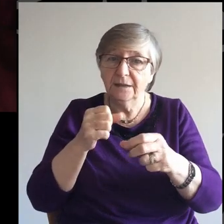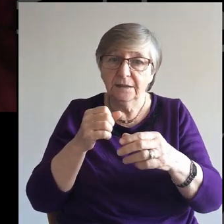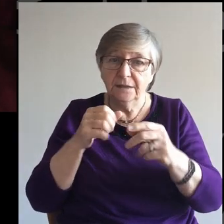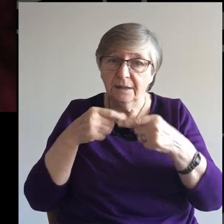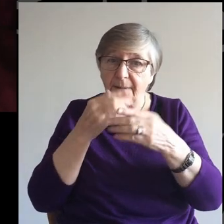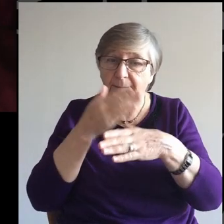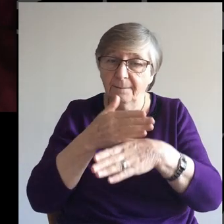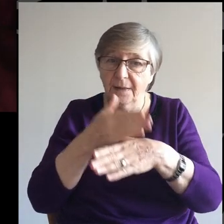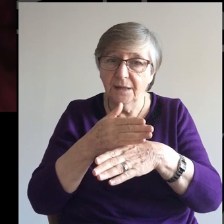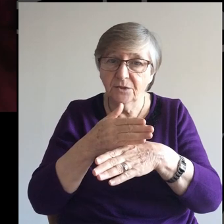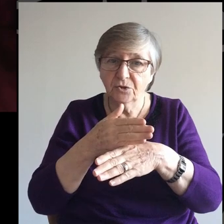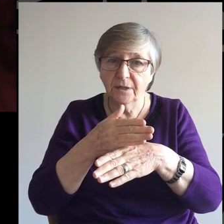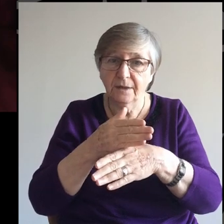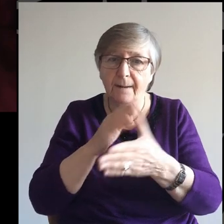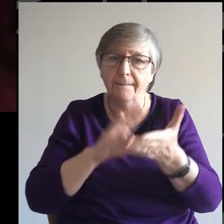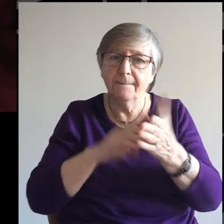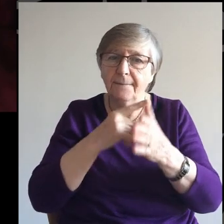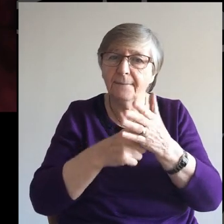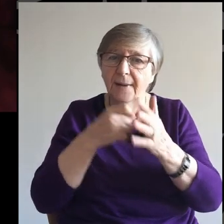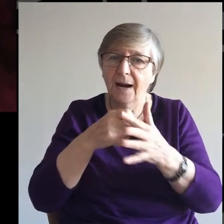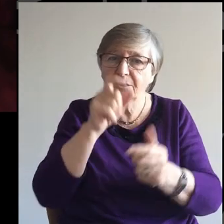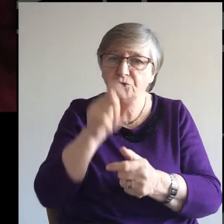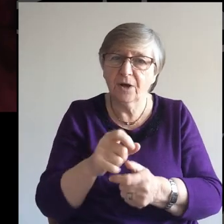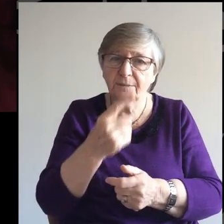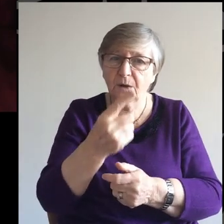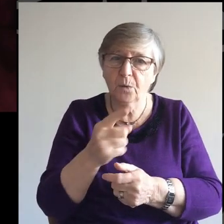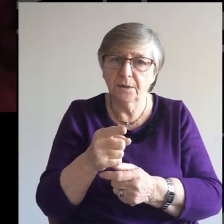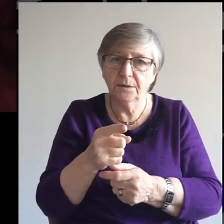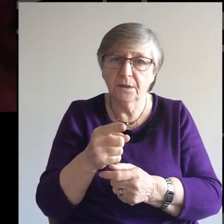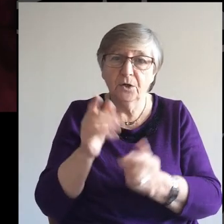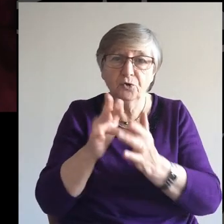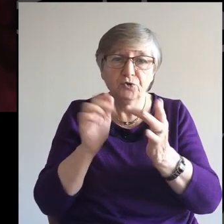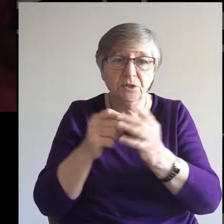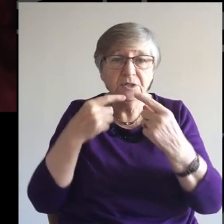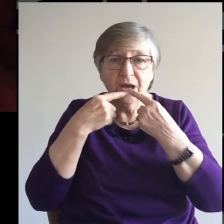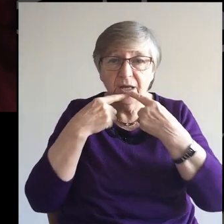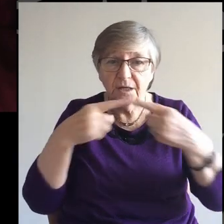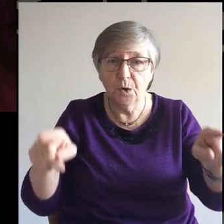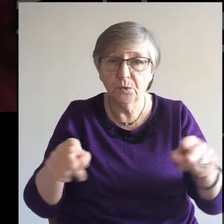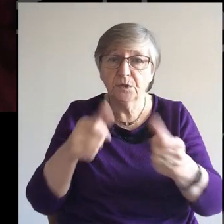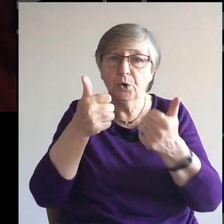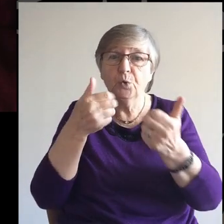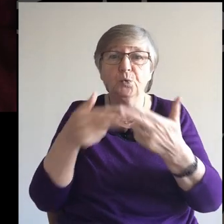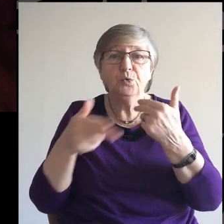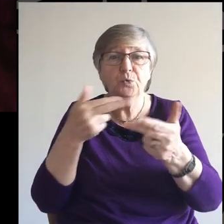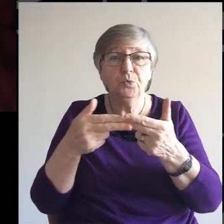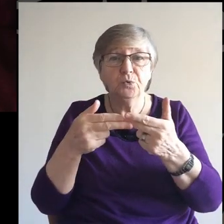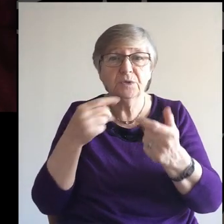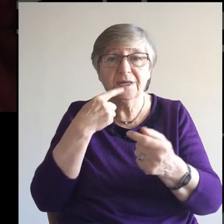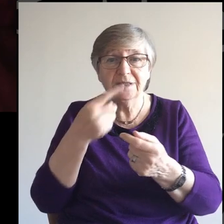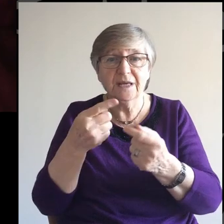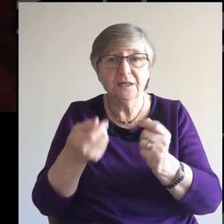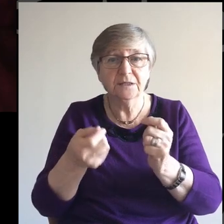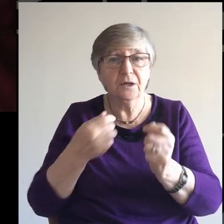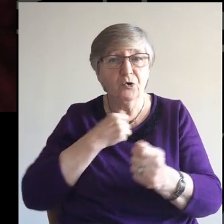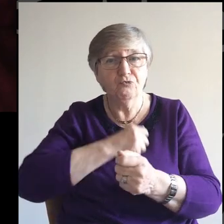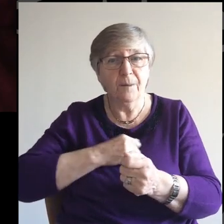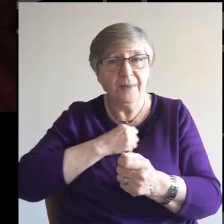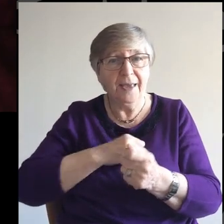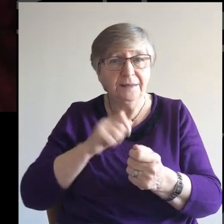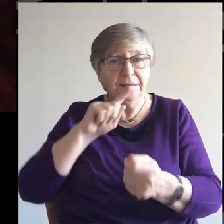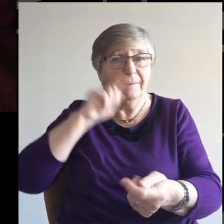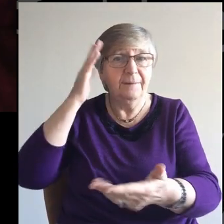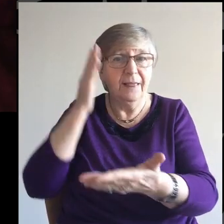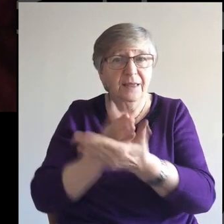Mark chapter 1 at verse 15, Jesus is announcing the good news of the kingdom and says, repent and believe. Matthew